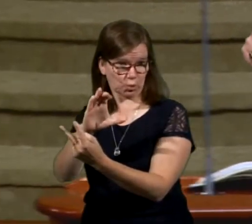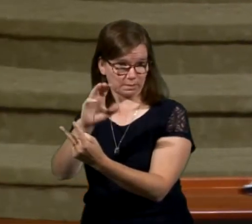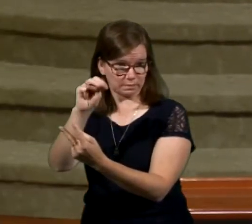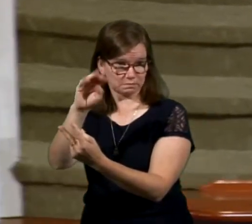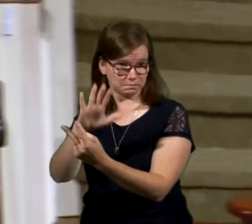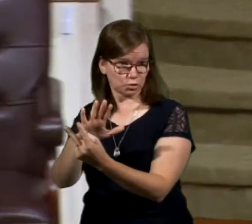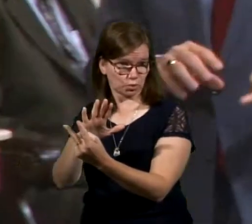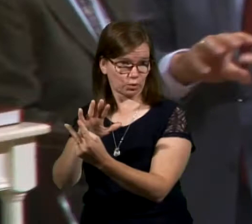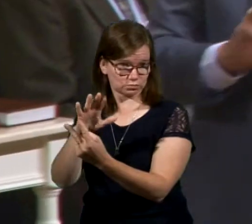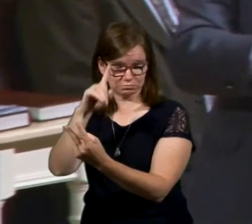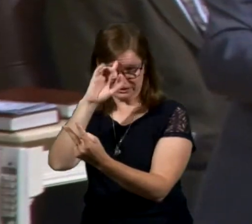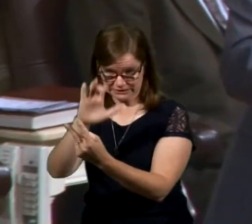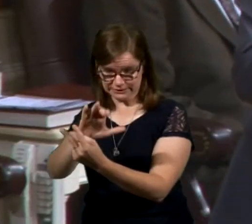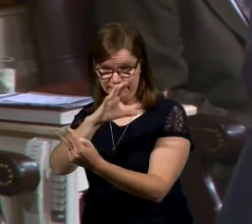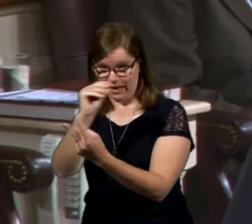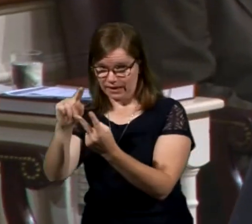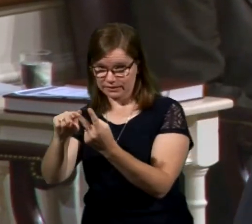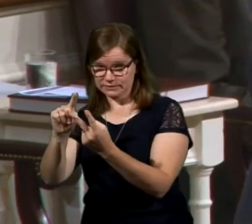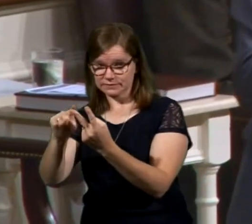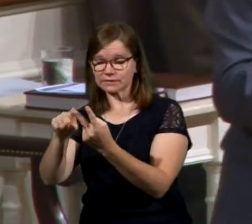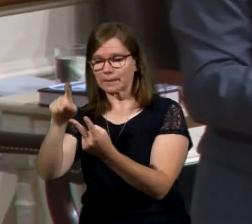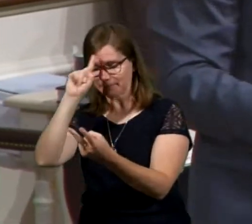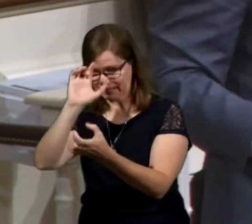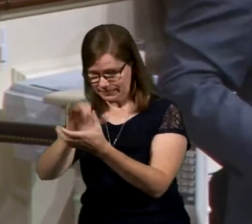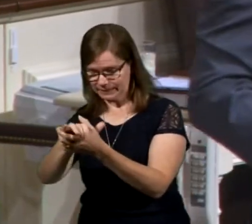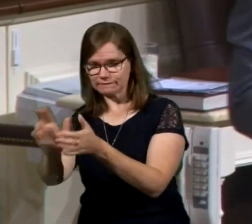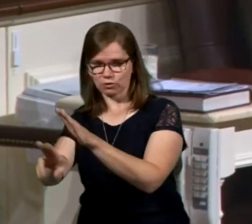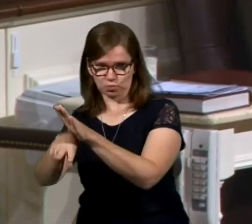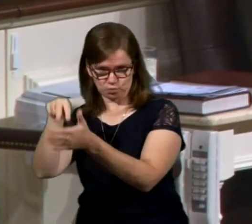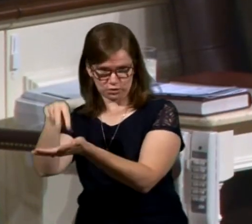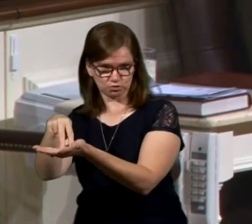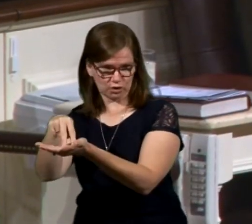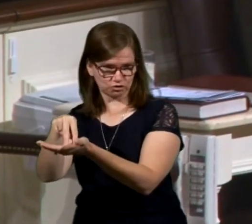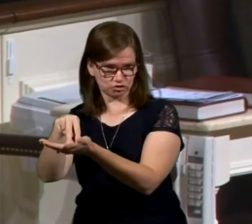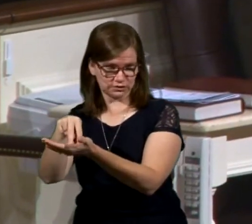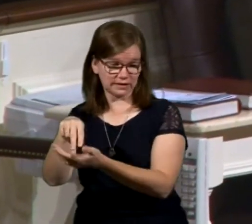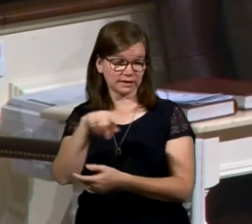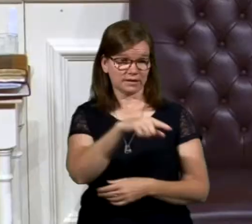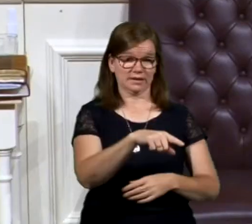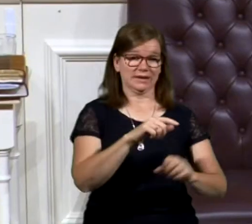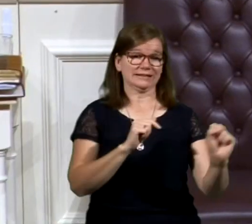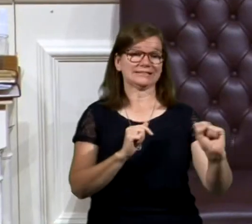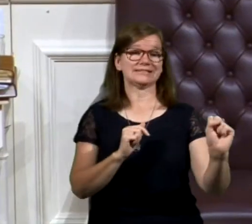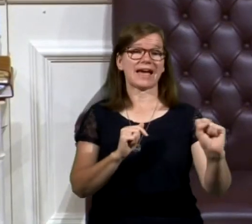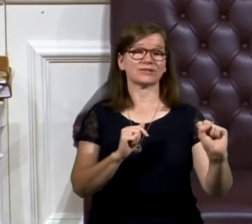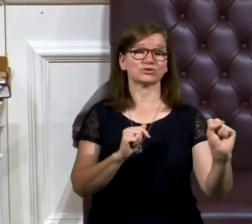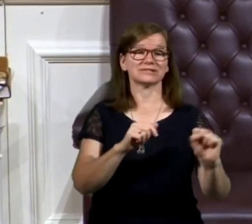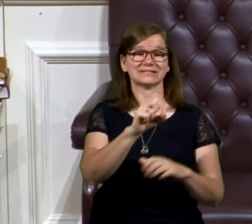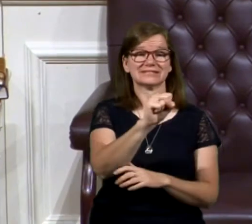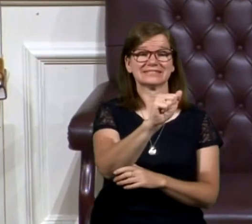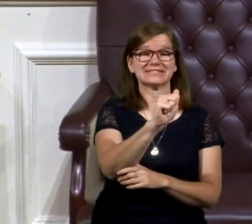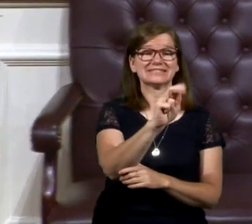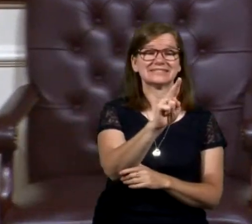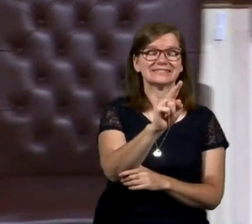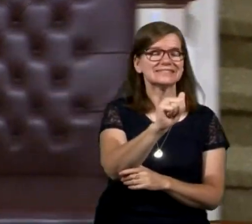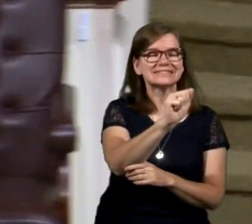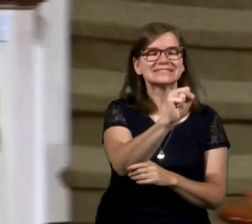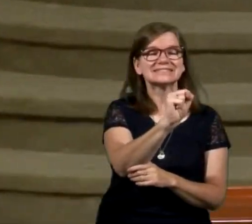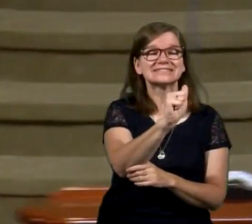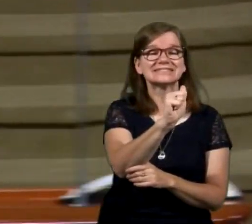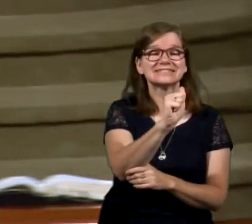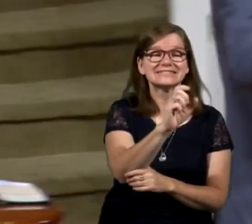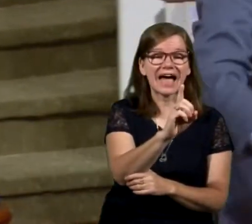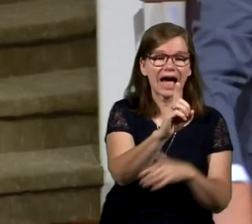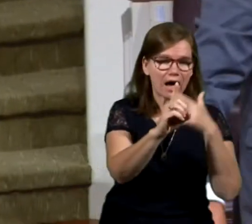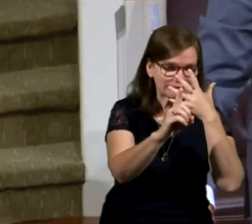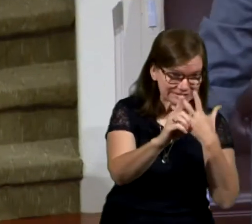in the resurrection. The Sadducees, the reason they were Sadducees, I'm just joking about that part right there,